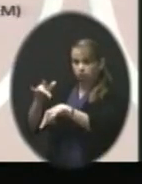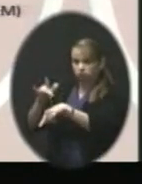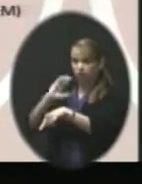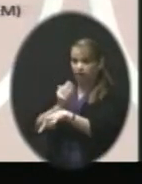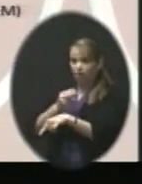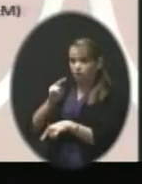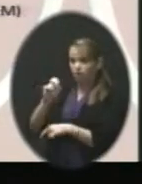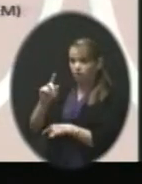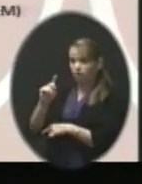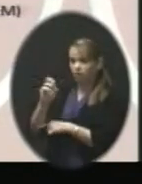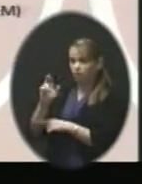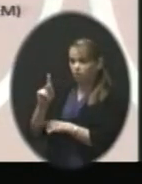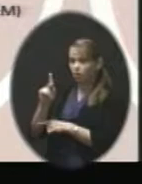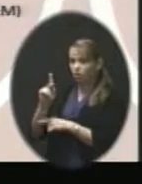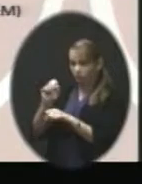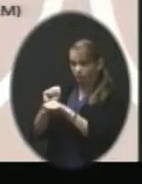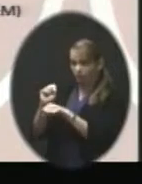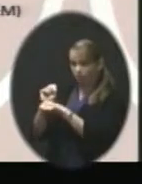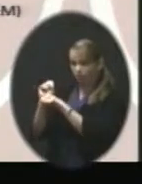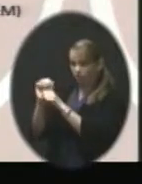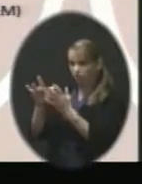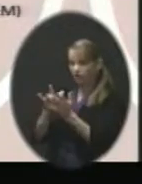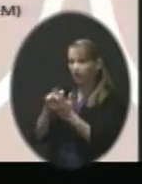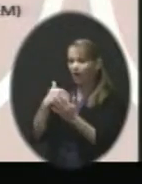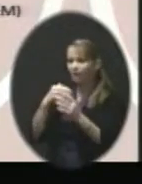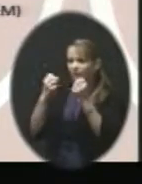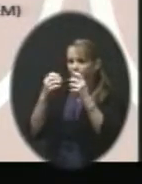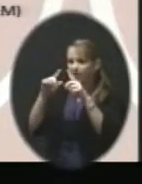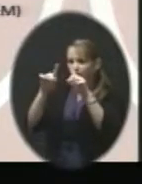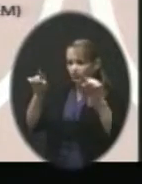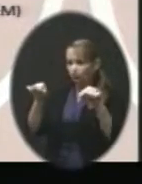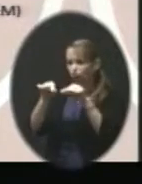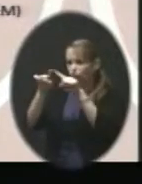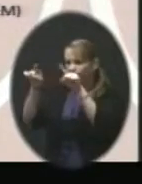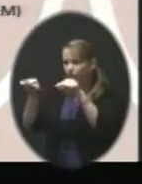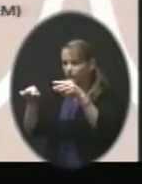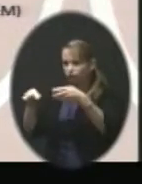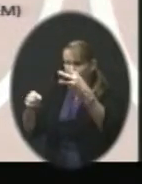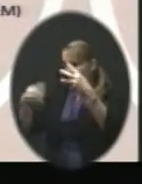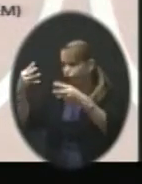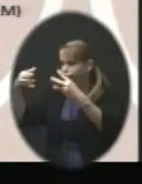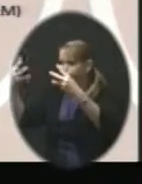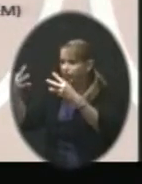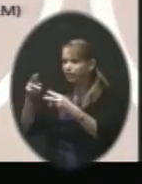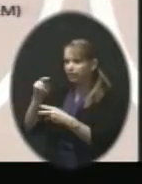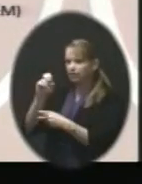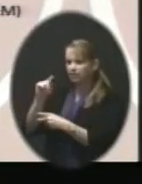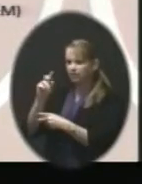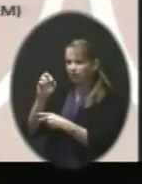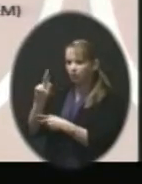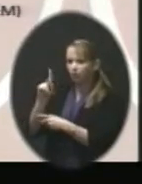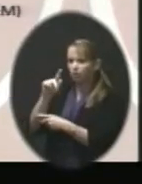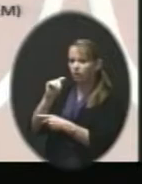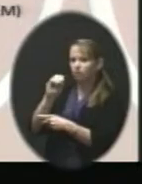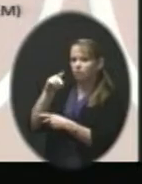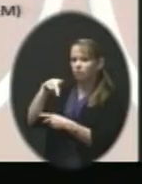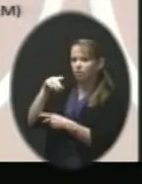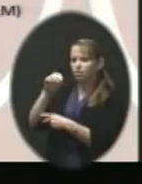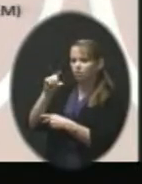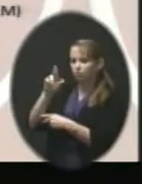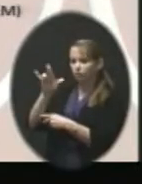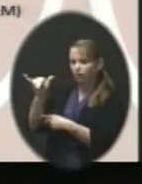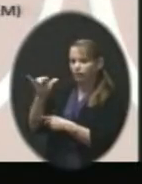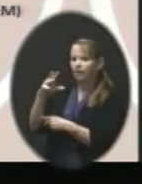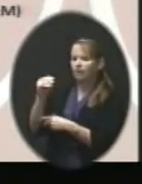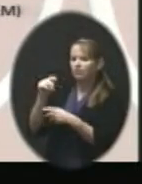screens going all the time that shows the network topography, all of the switches and routers, the wireless access points to servers.